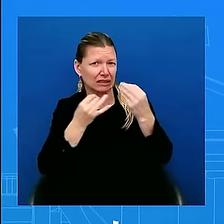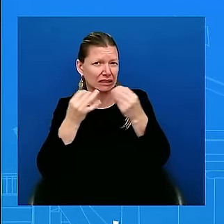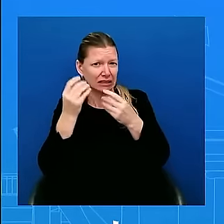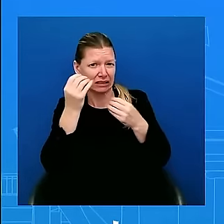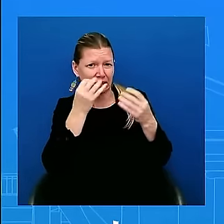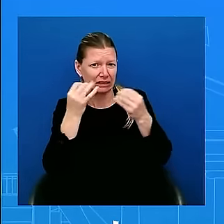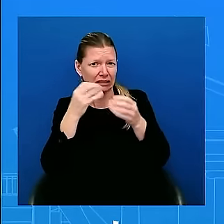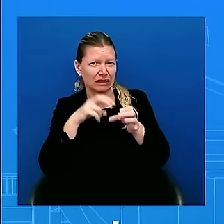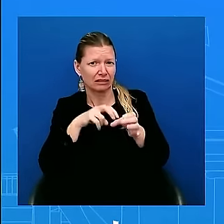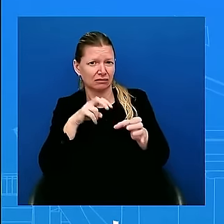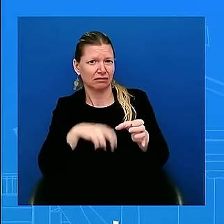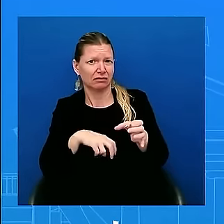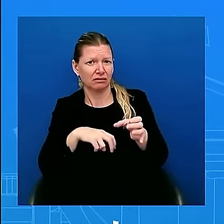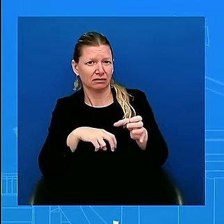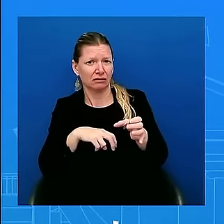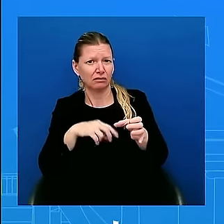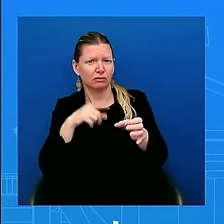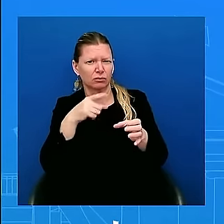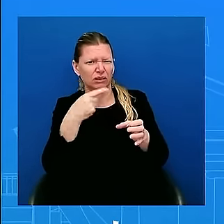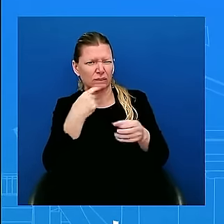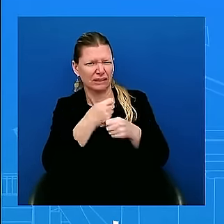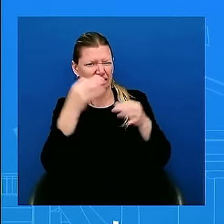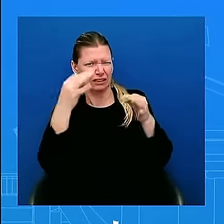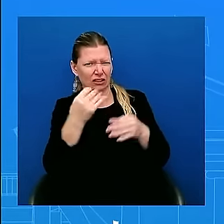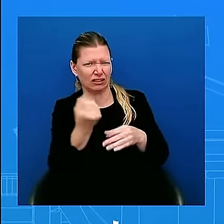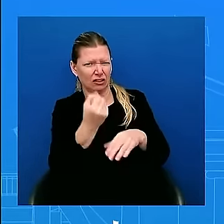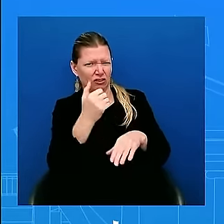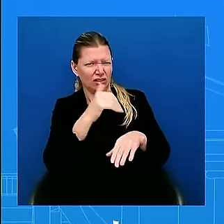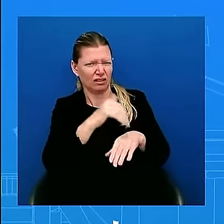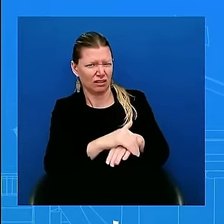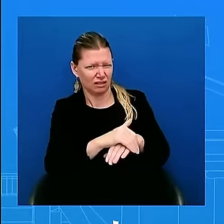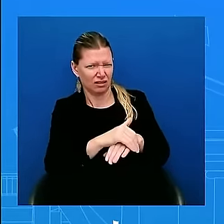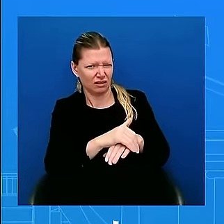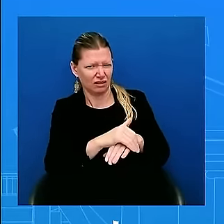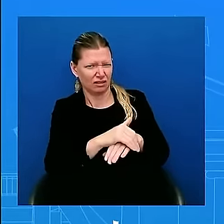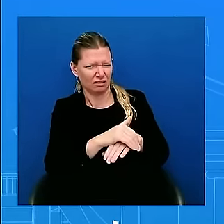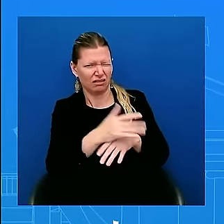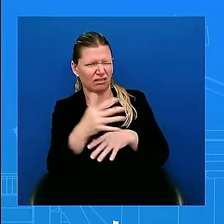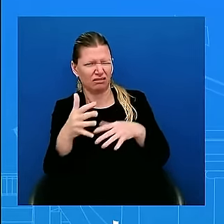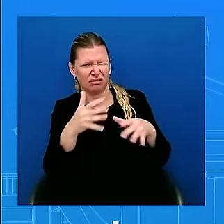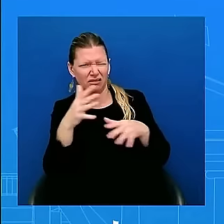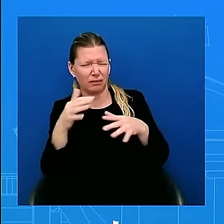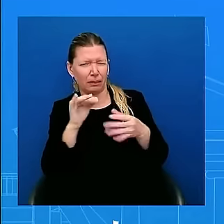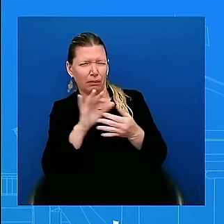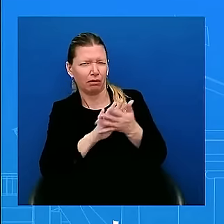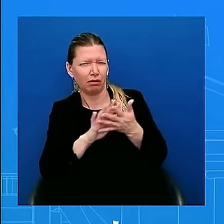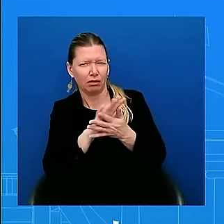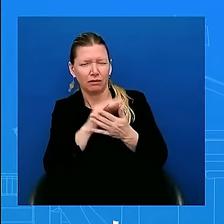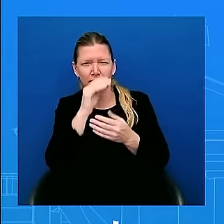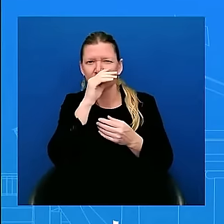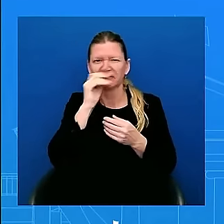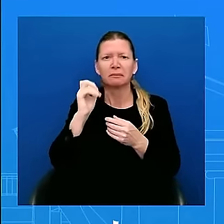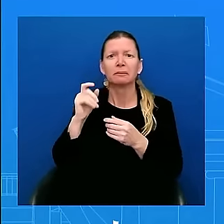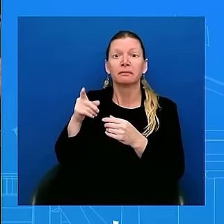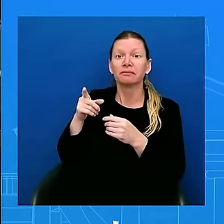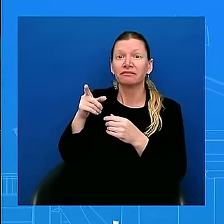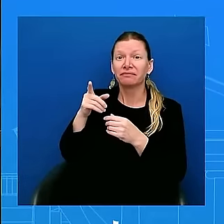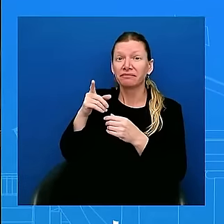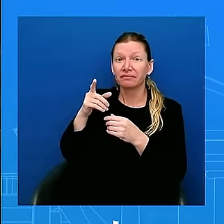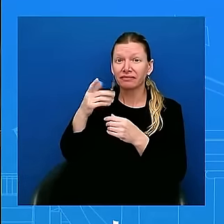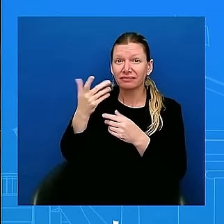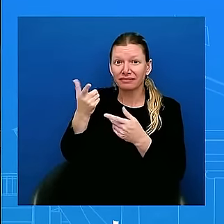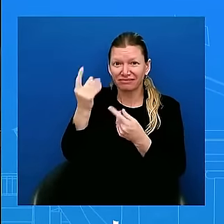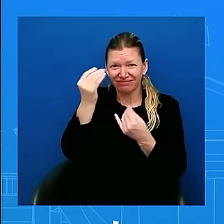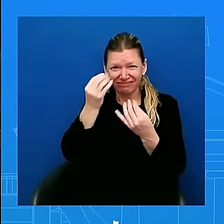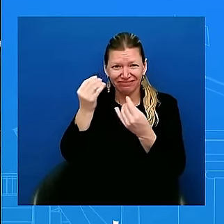about something long and hard if he started thinking about it on Saturday night and finally made his decision on Sunday that doesn't seem like